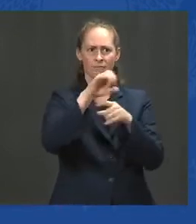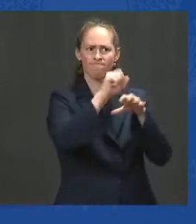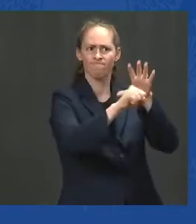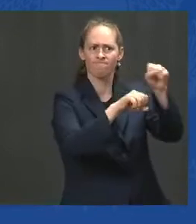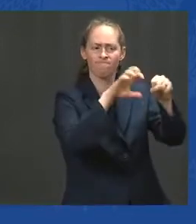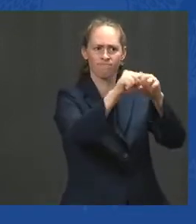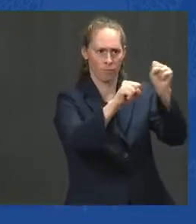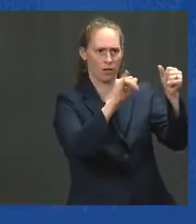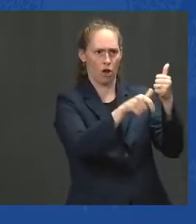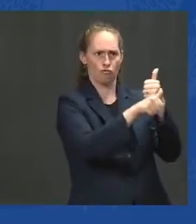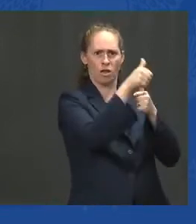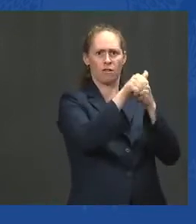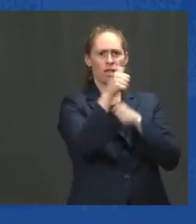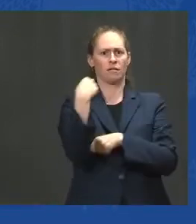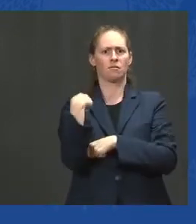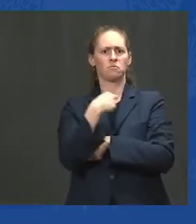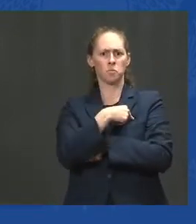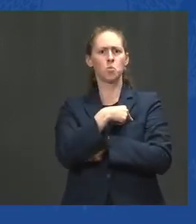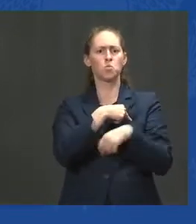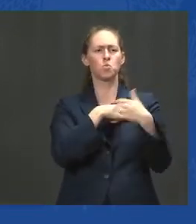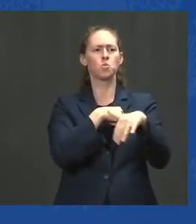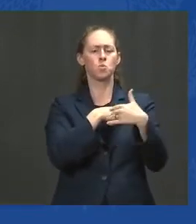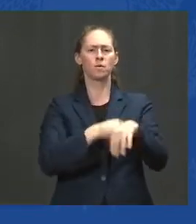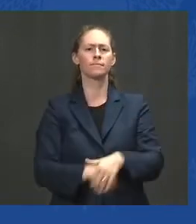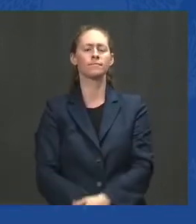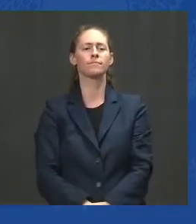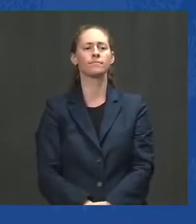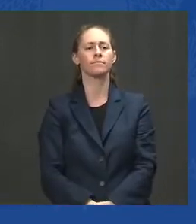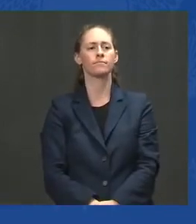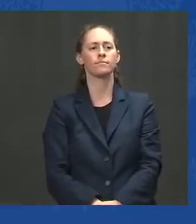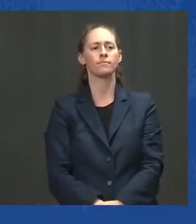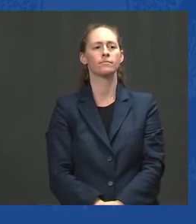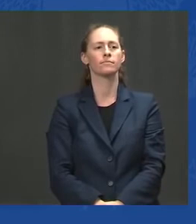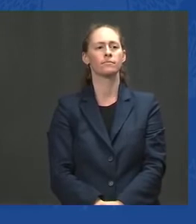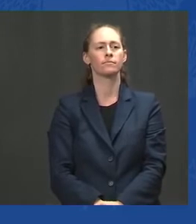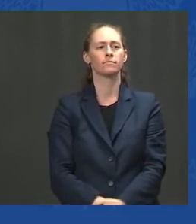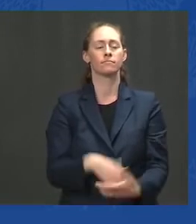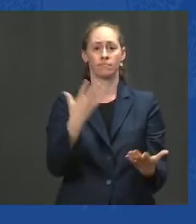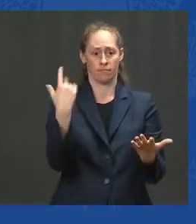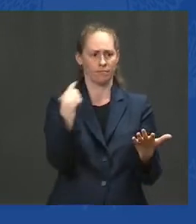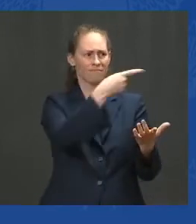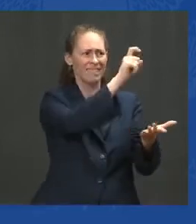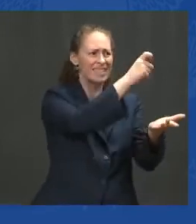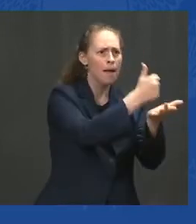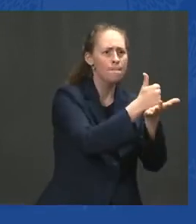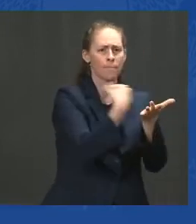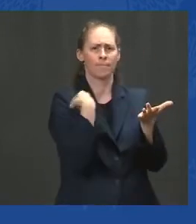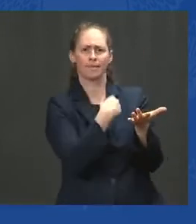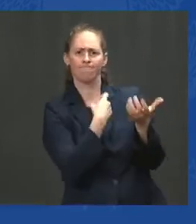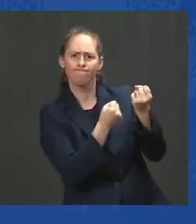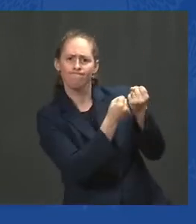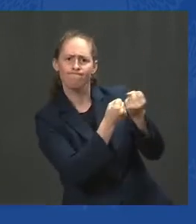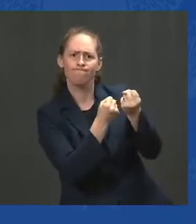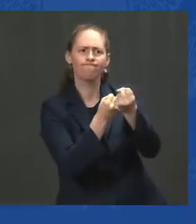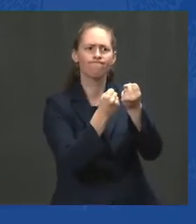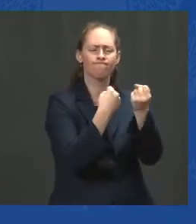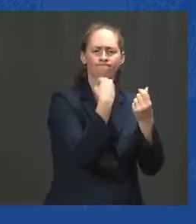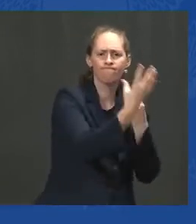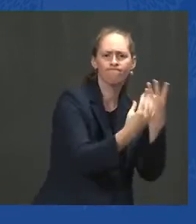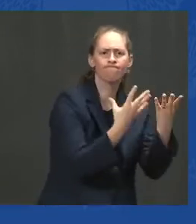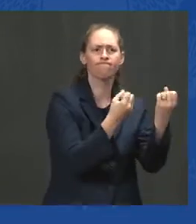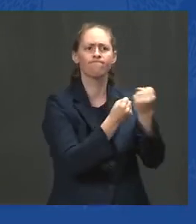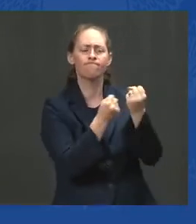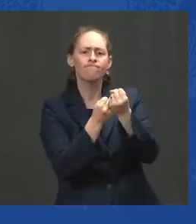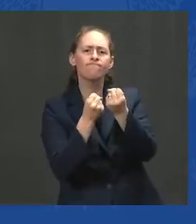and our resources. We conduct effective counterterrorism missions against terrorist groups